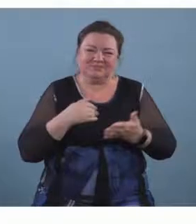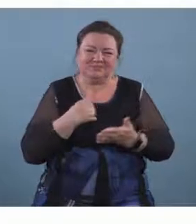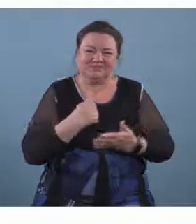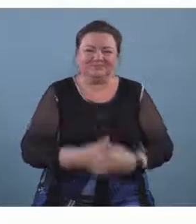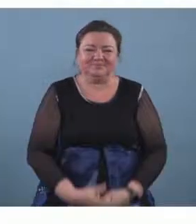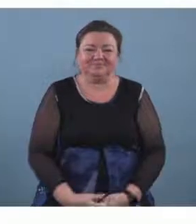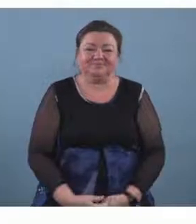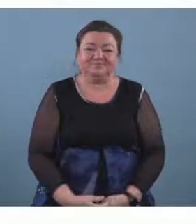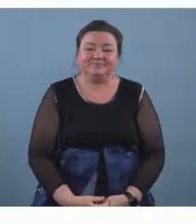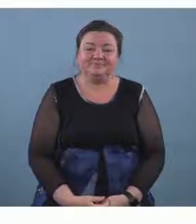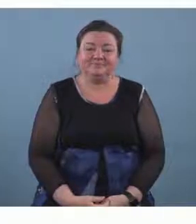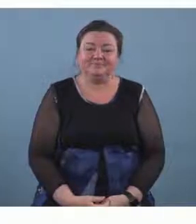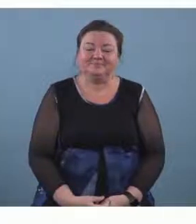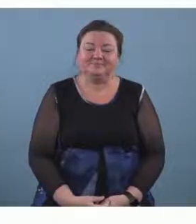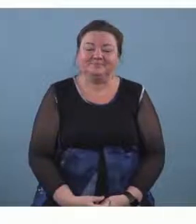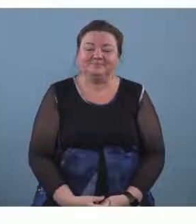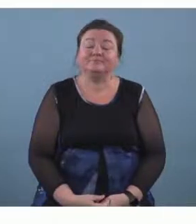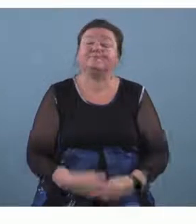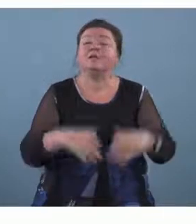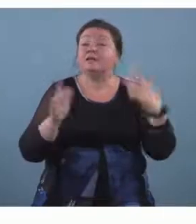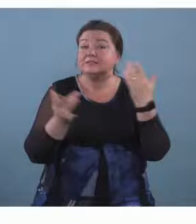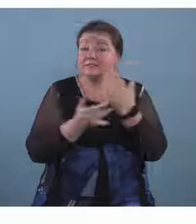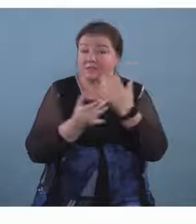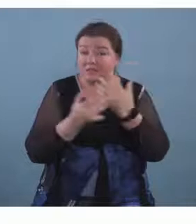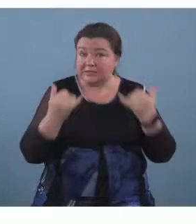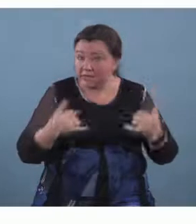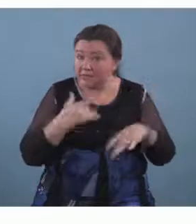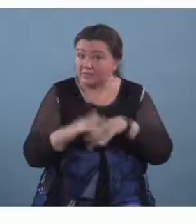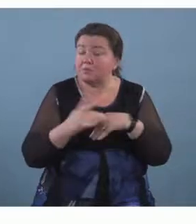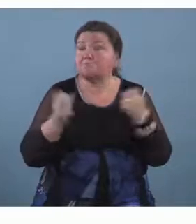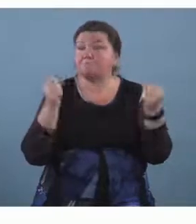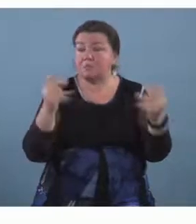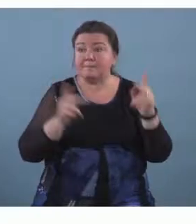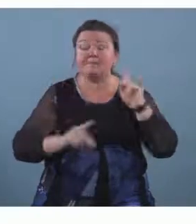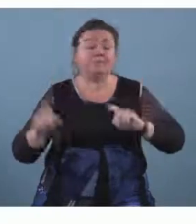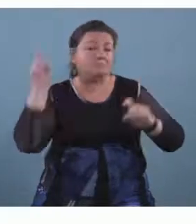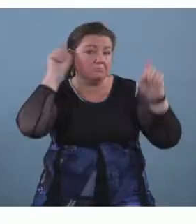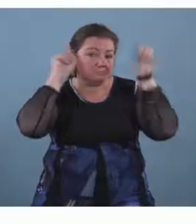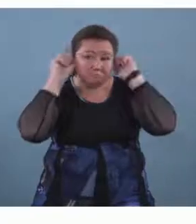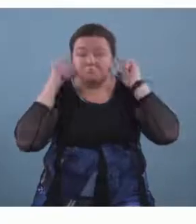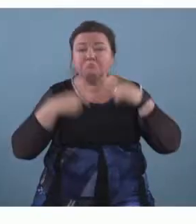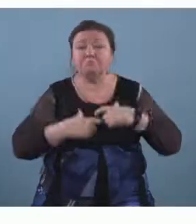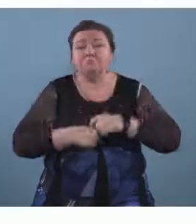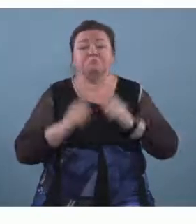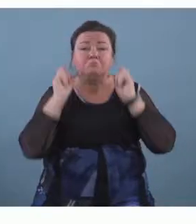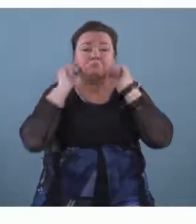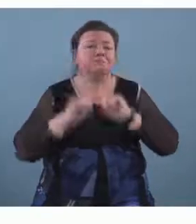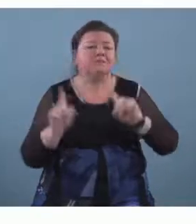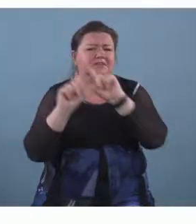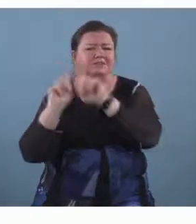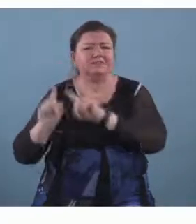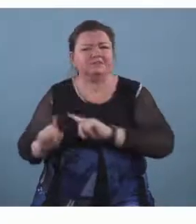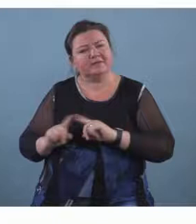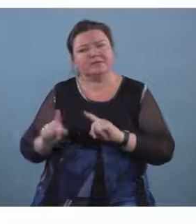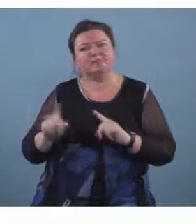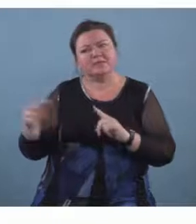with technology available many people who are hearing devices um they experience some level